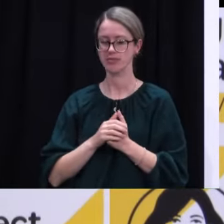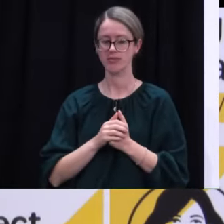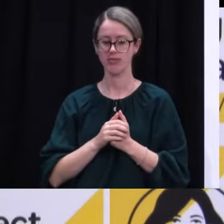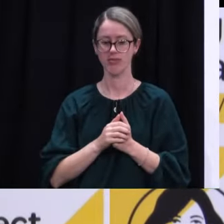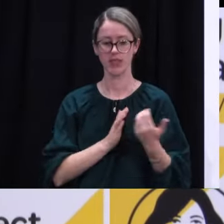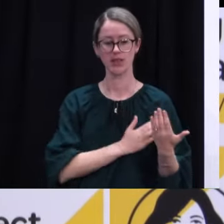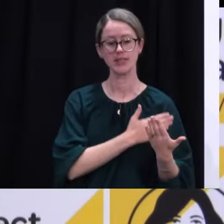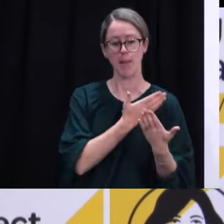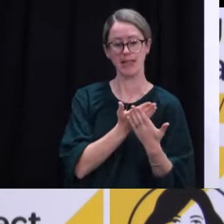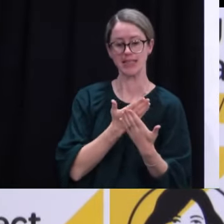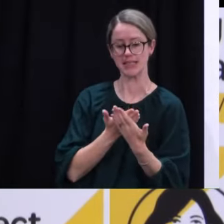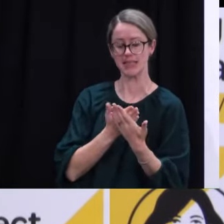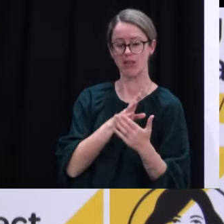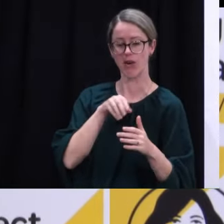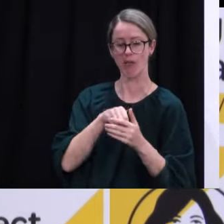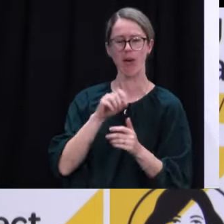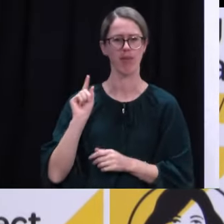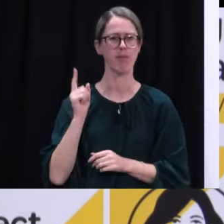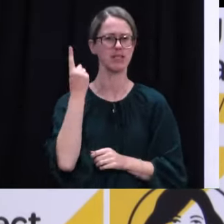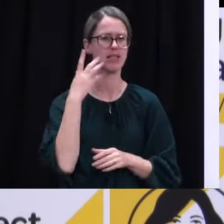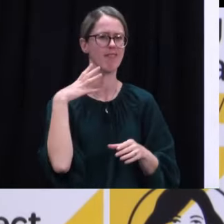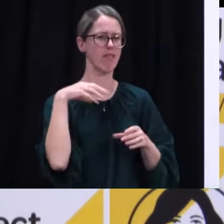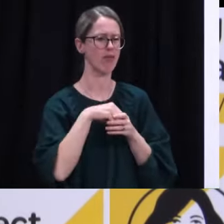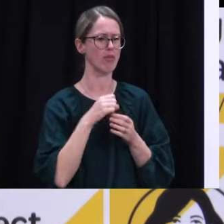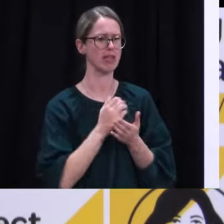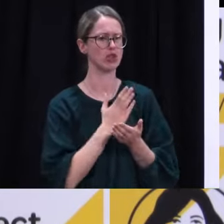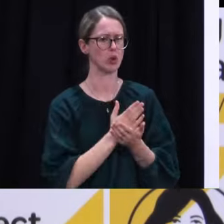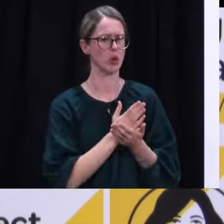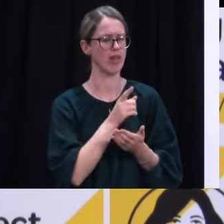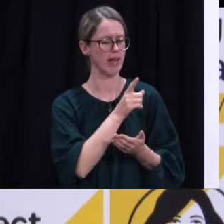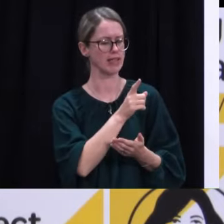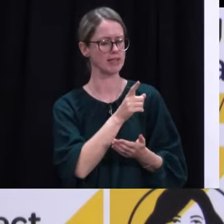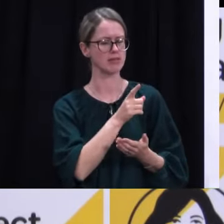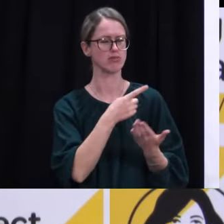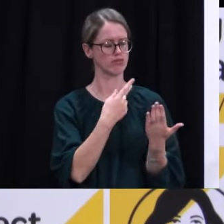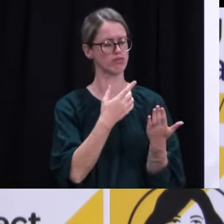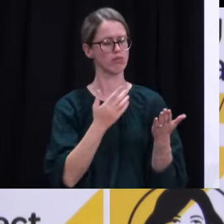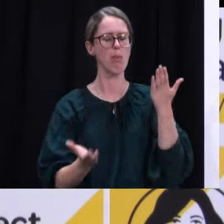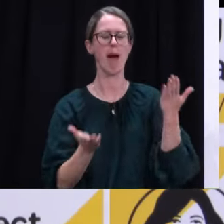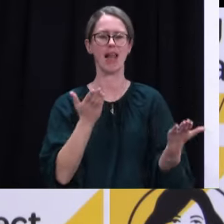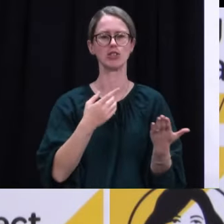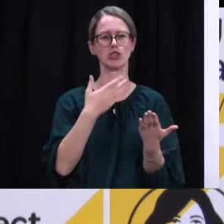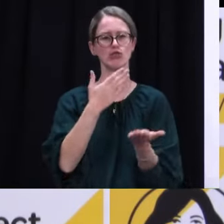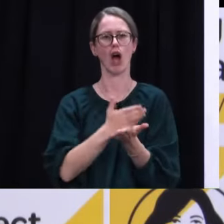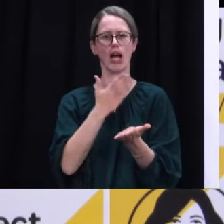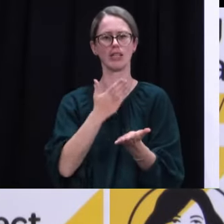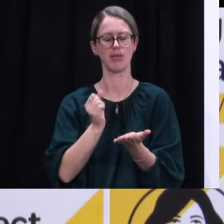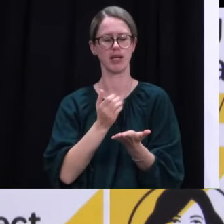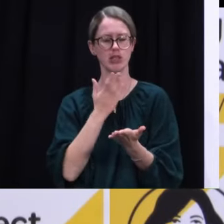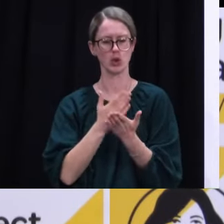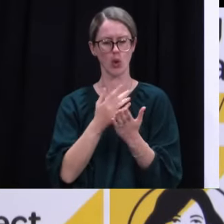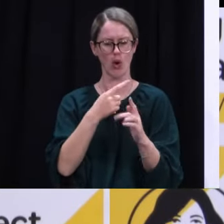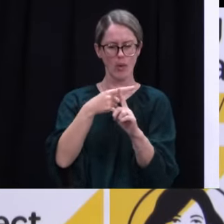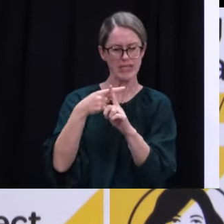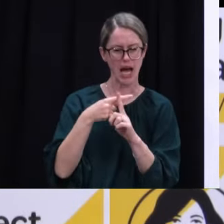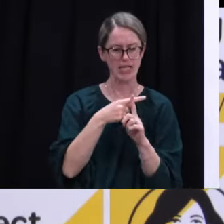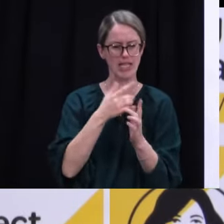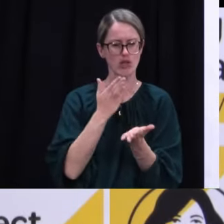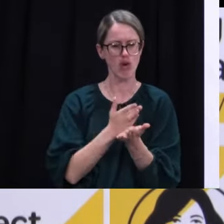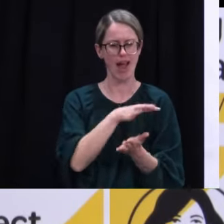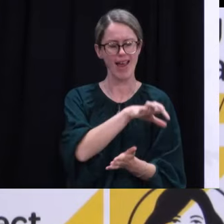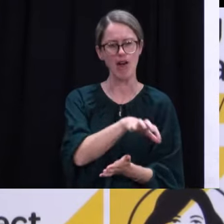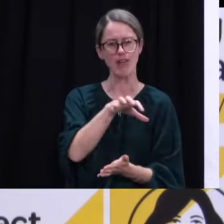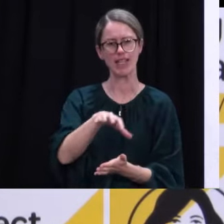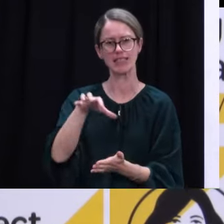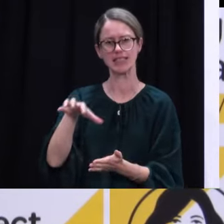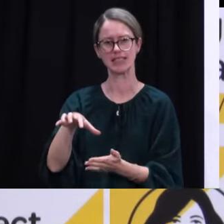that that's the case. It's up to us as ministers and as a cabinet as well to make sure that we get the balance right, that we are targeting, you know, those areas where we